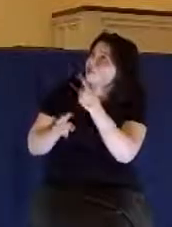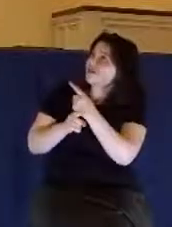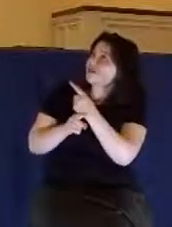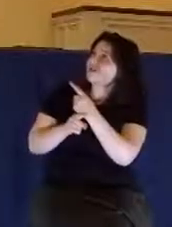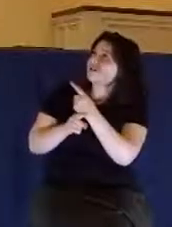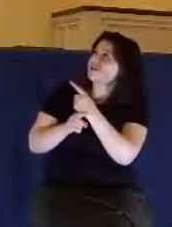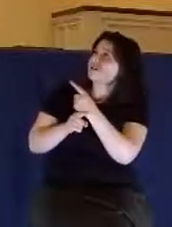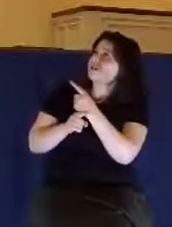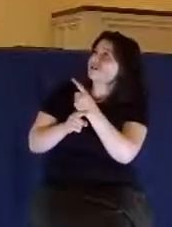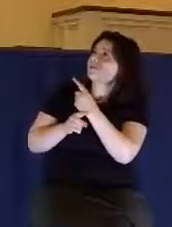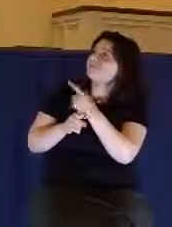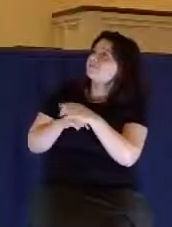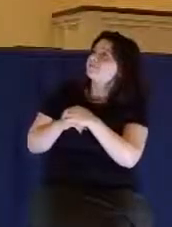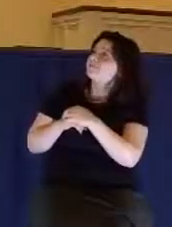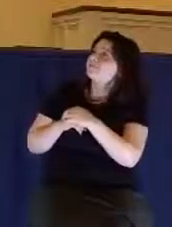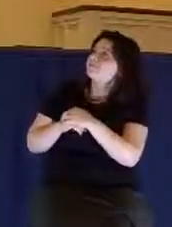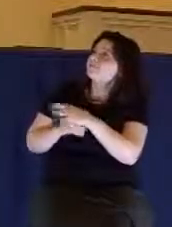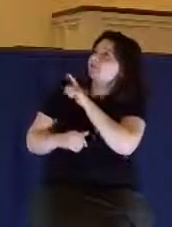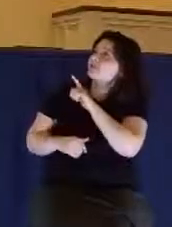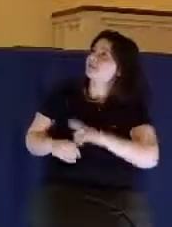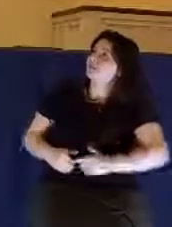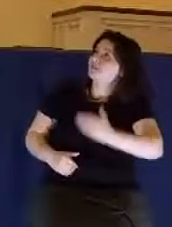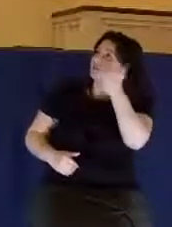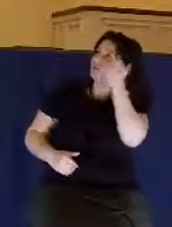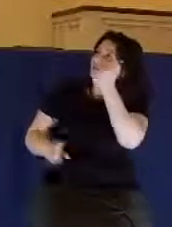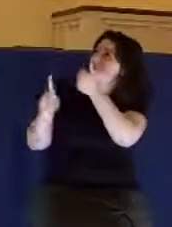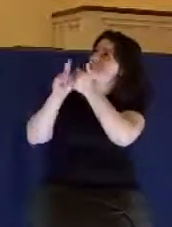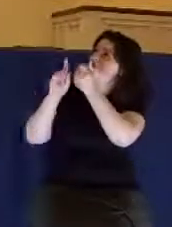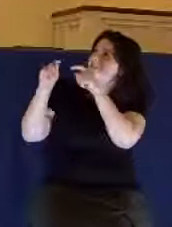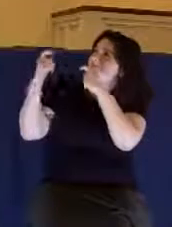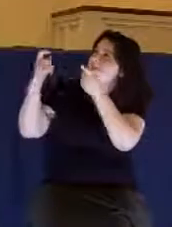And know that, Lord, you're the giver of every good and perfect gift.